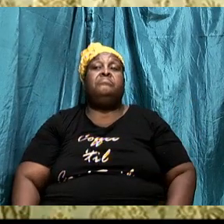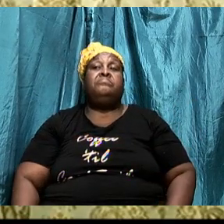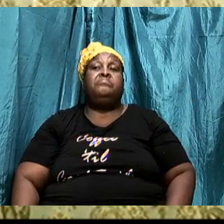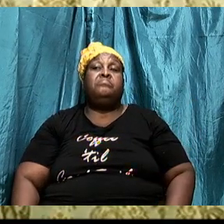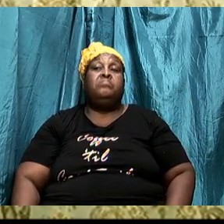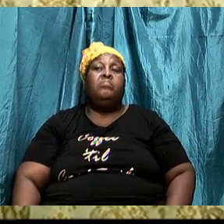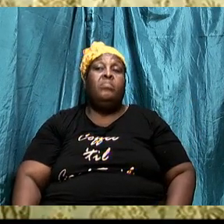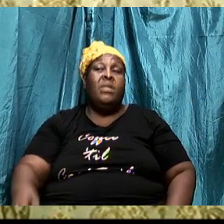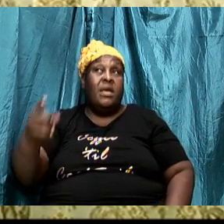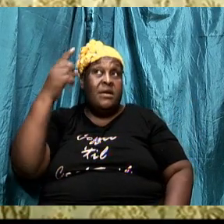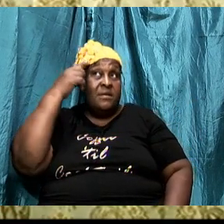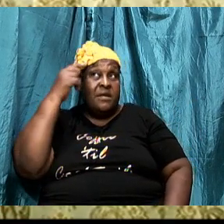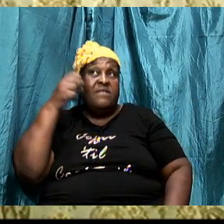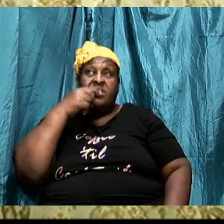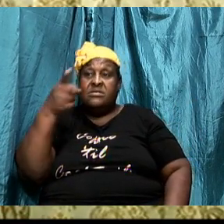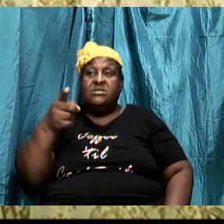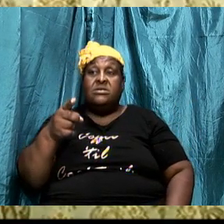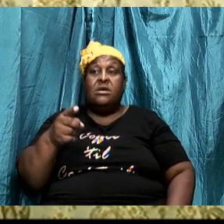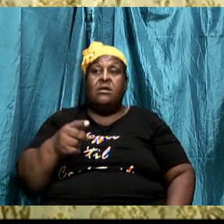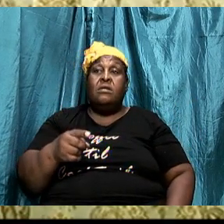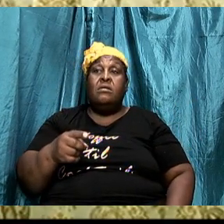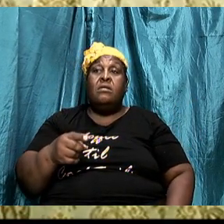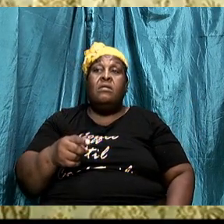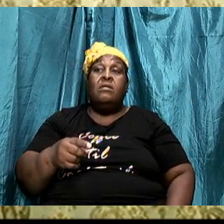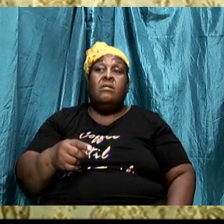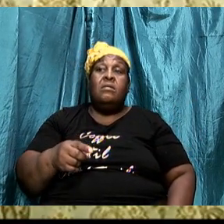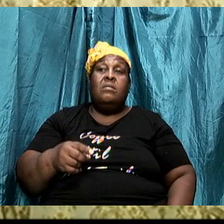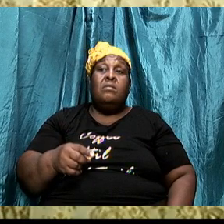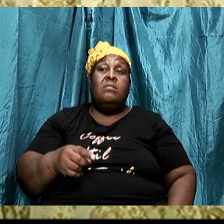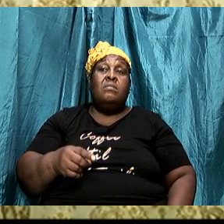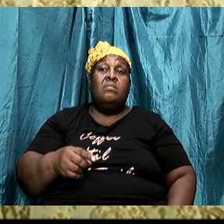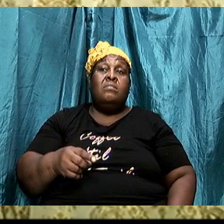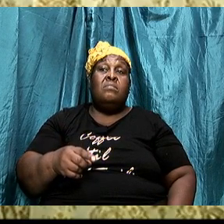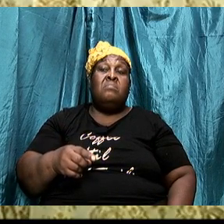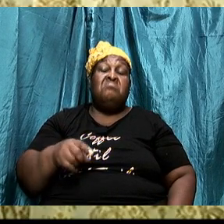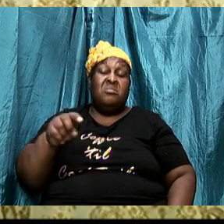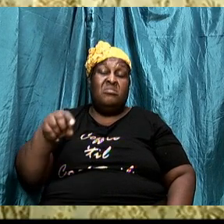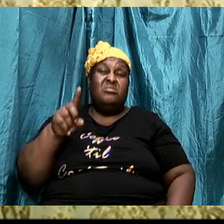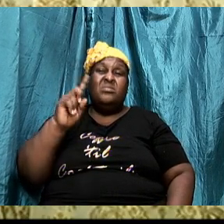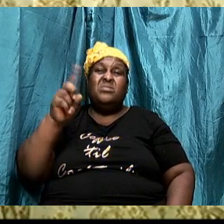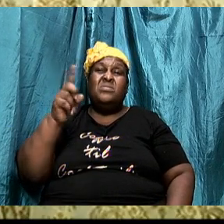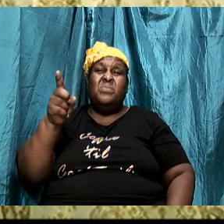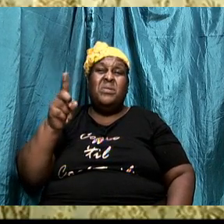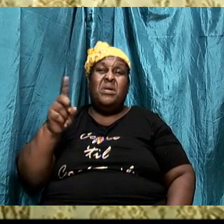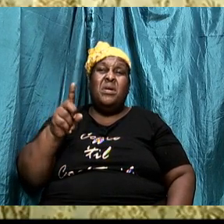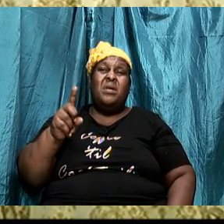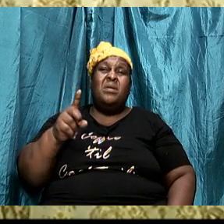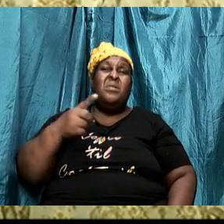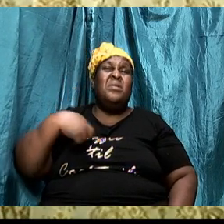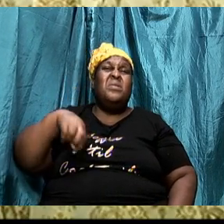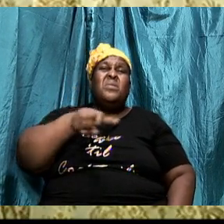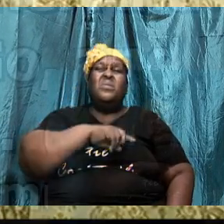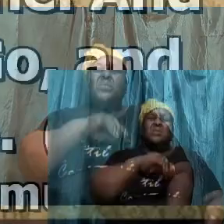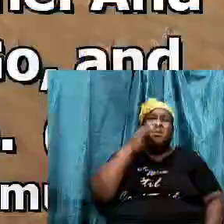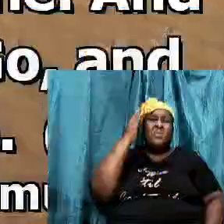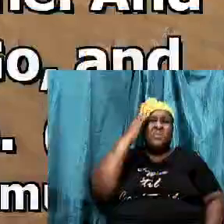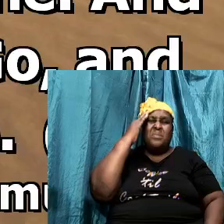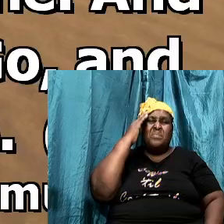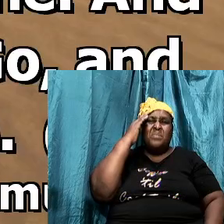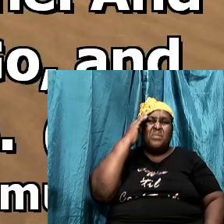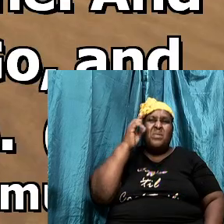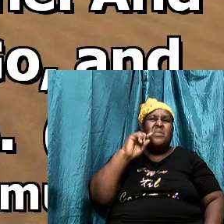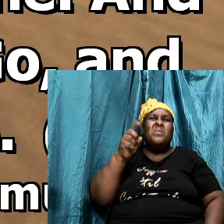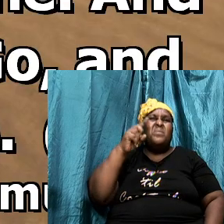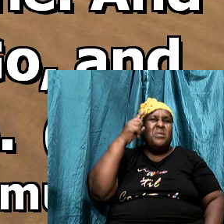David said, Moreover, and this is where we recognize, oh Jesus Christ, where